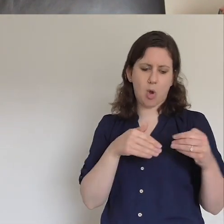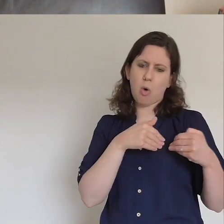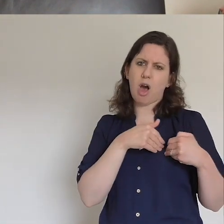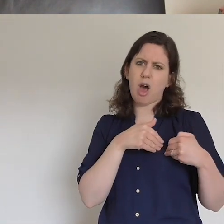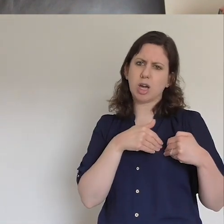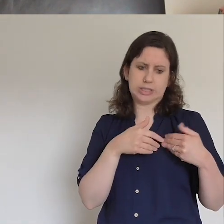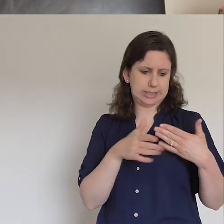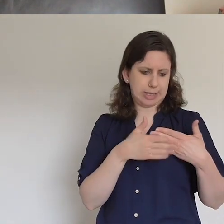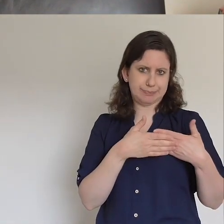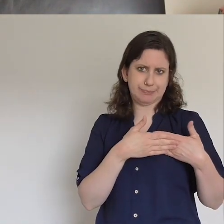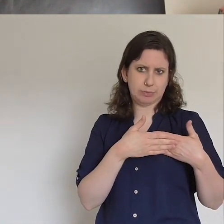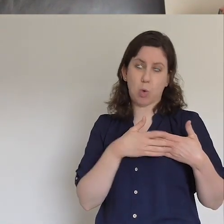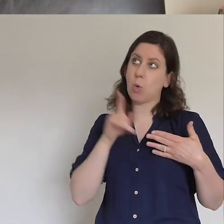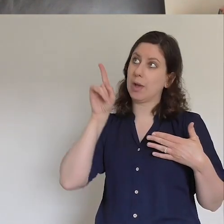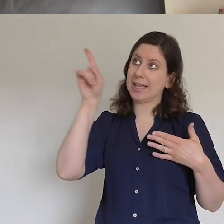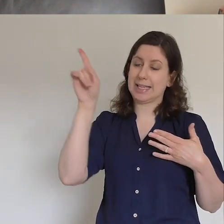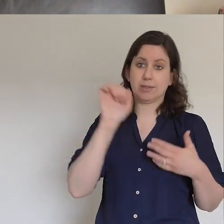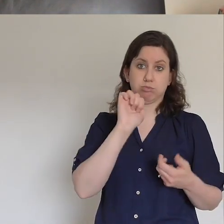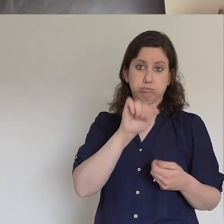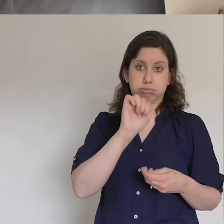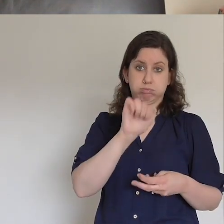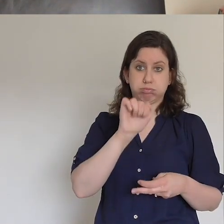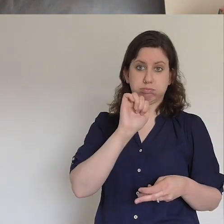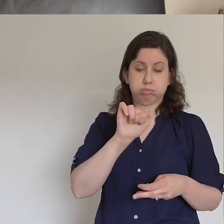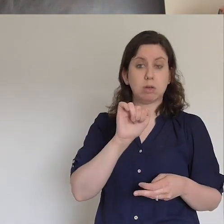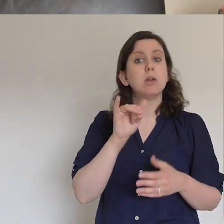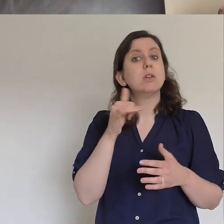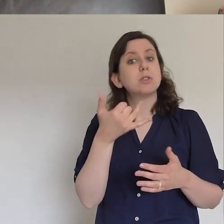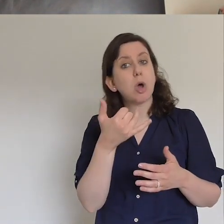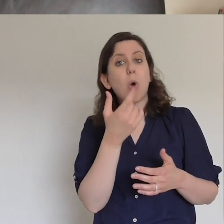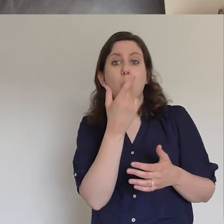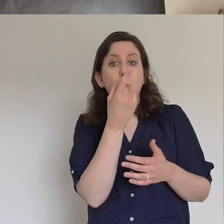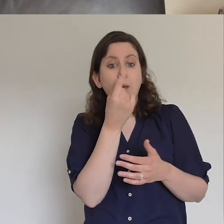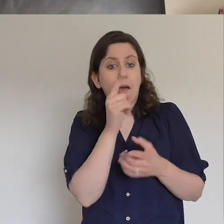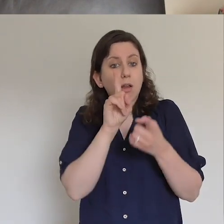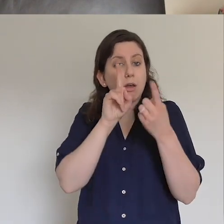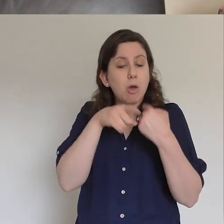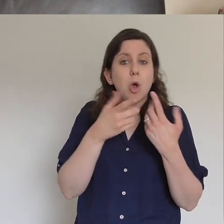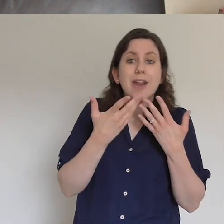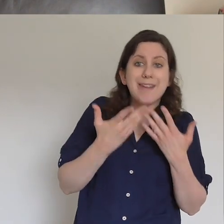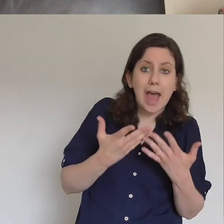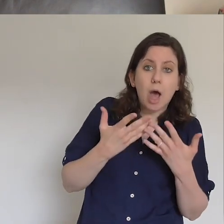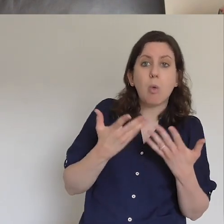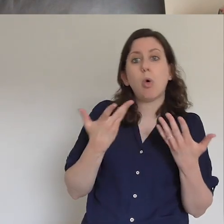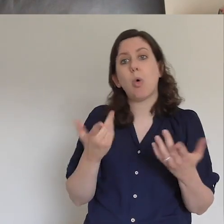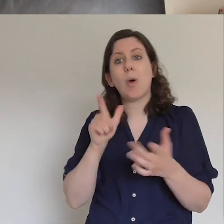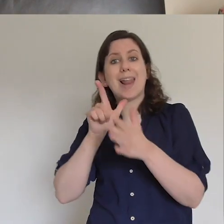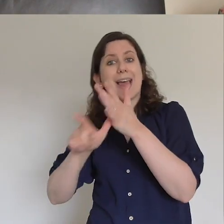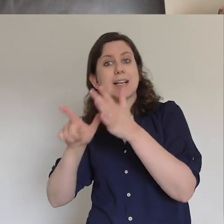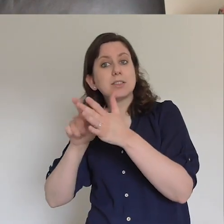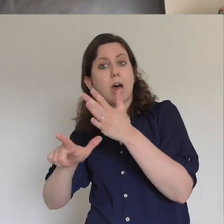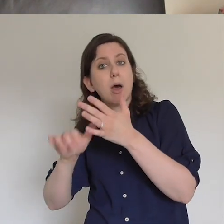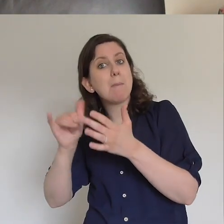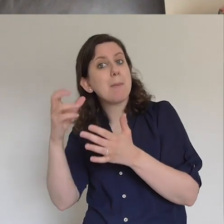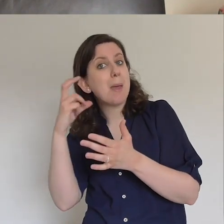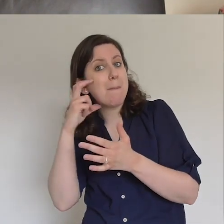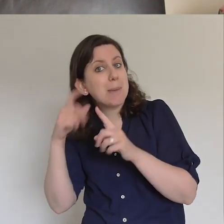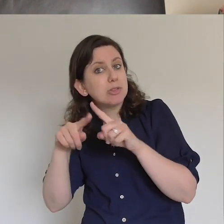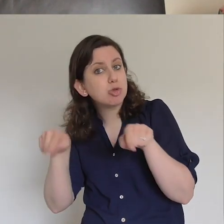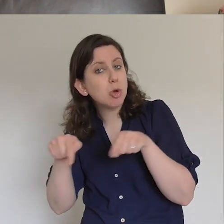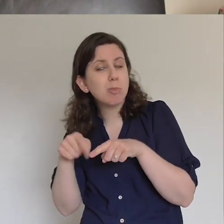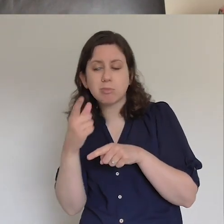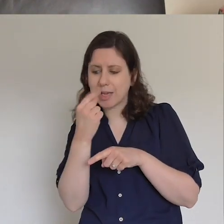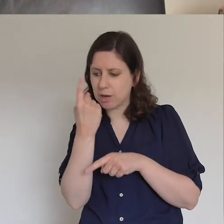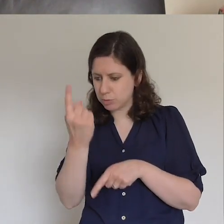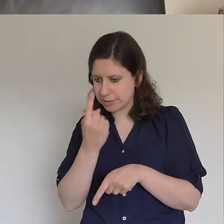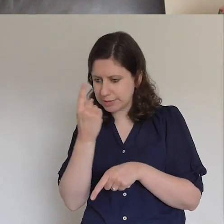that in your own space in your own room later tonight that God is after you he loves you and he